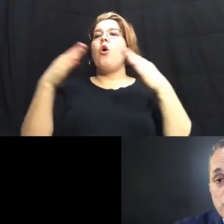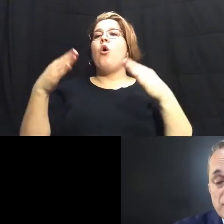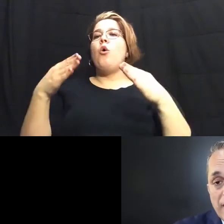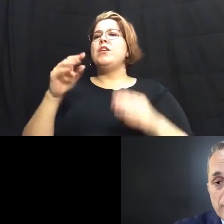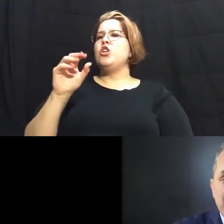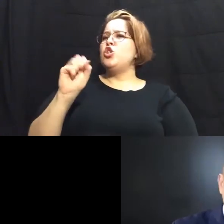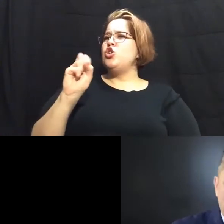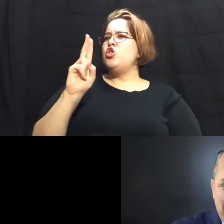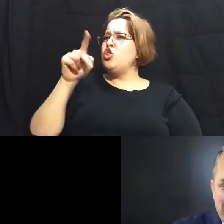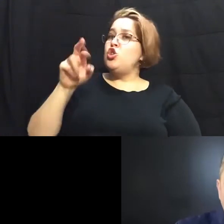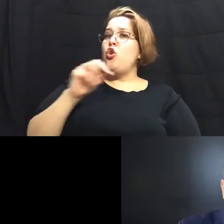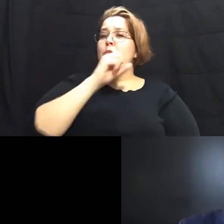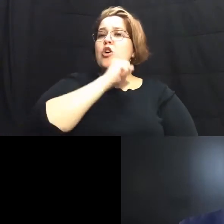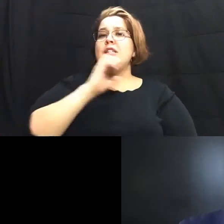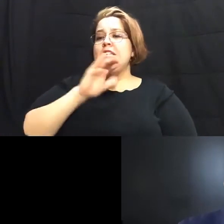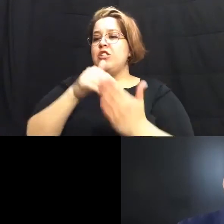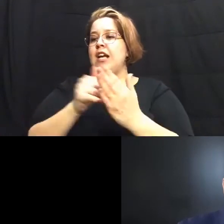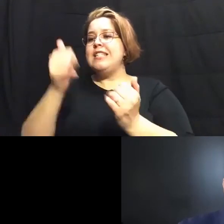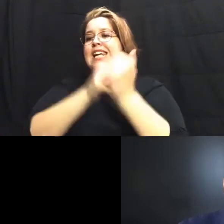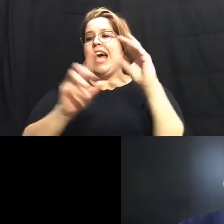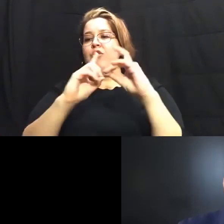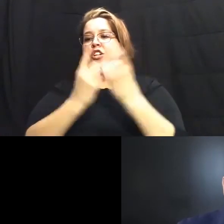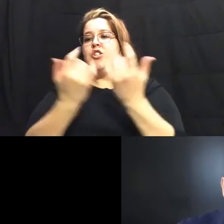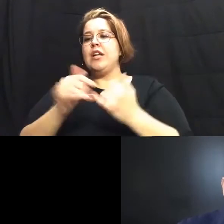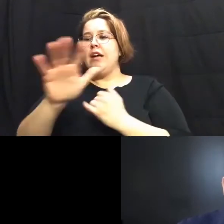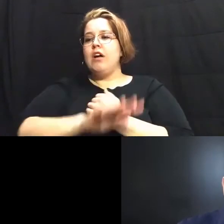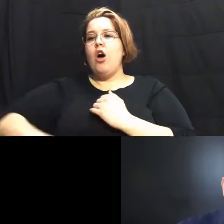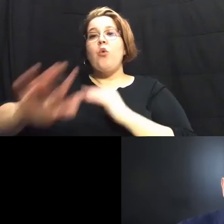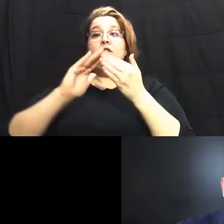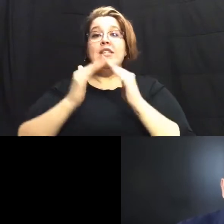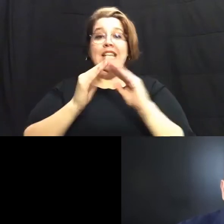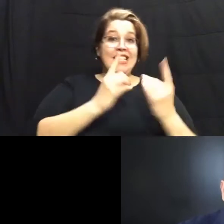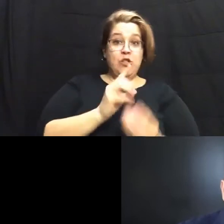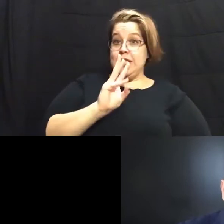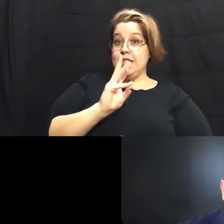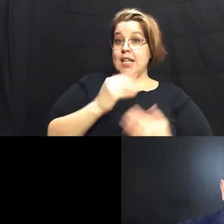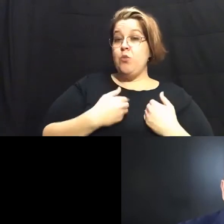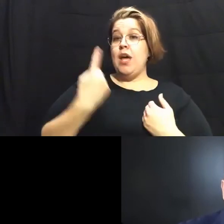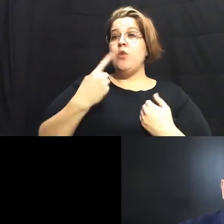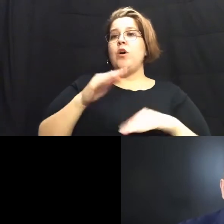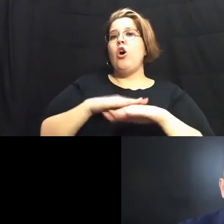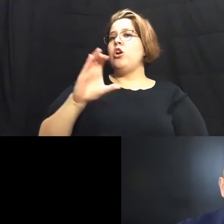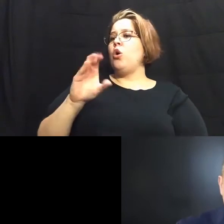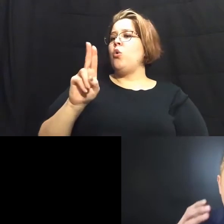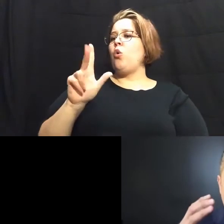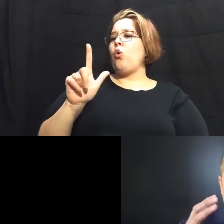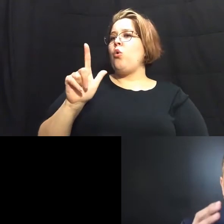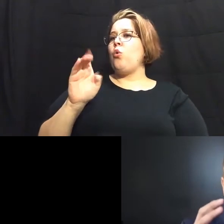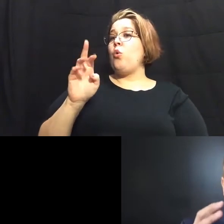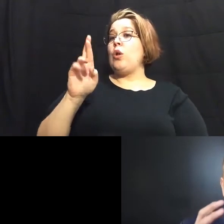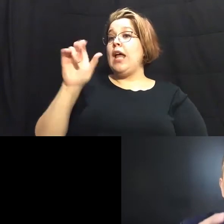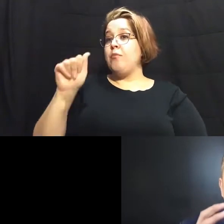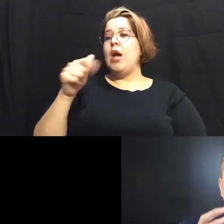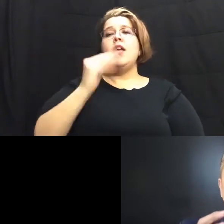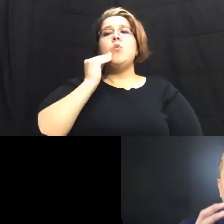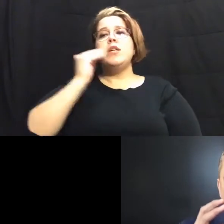senior centers in every council district now across the city in district six we had one right on collabo road and it was a it was a home